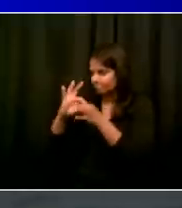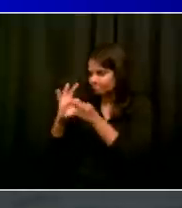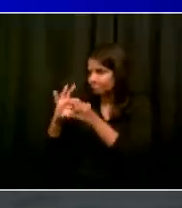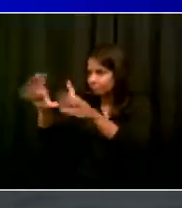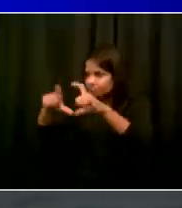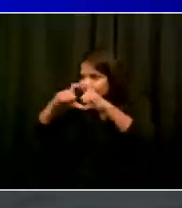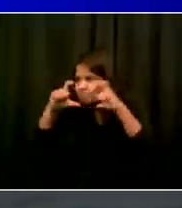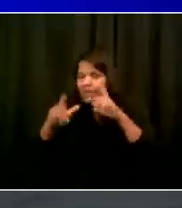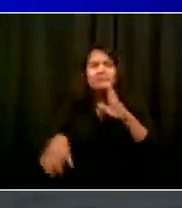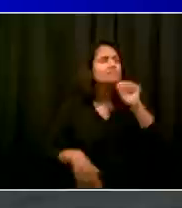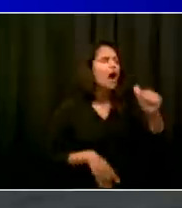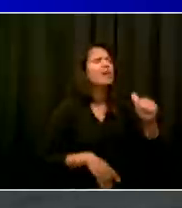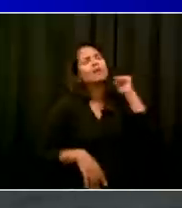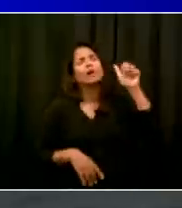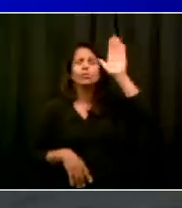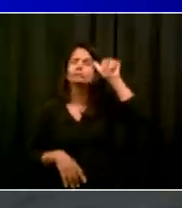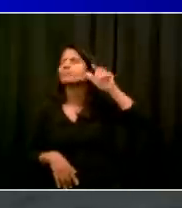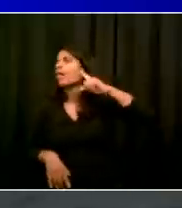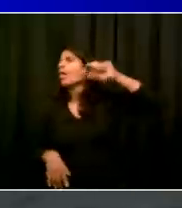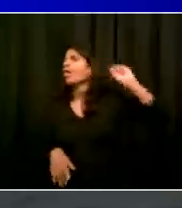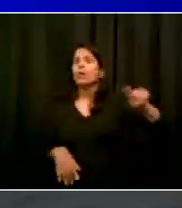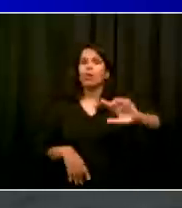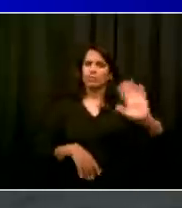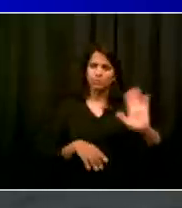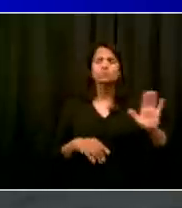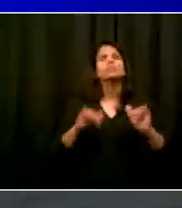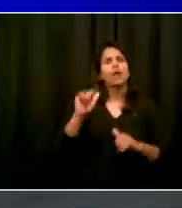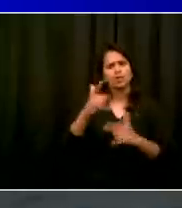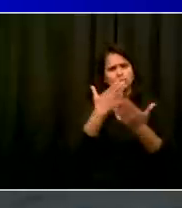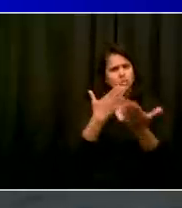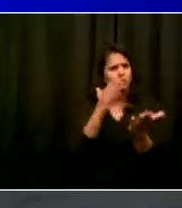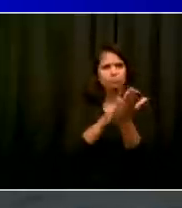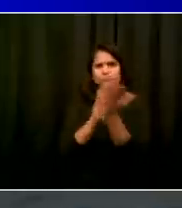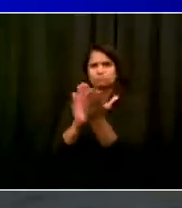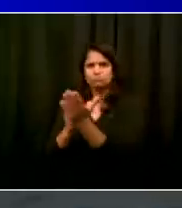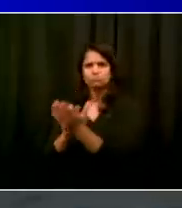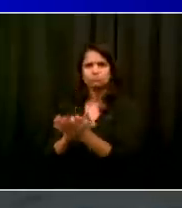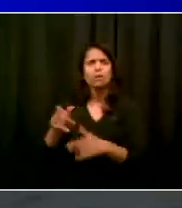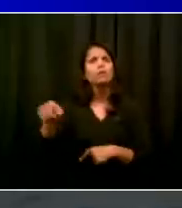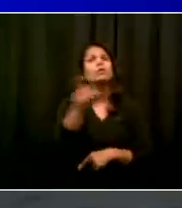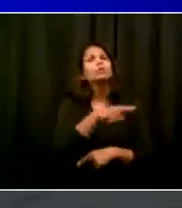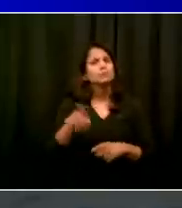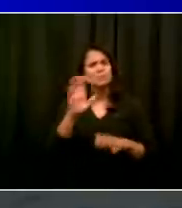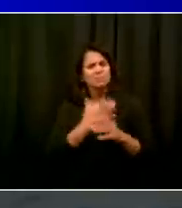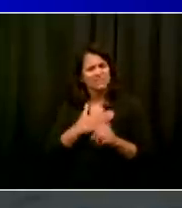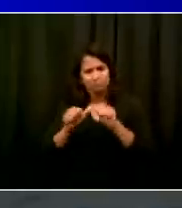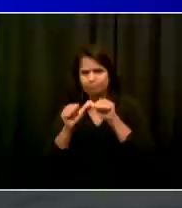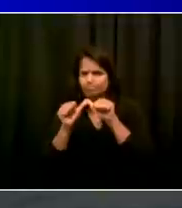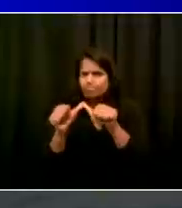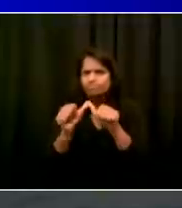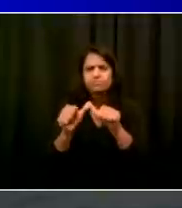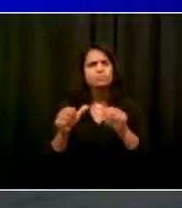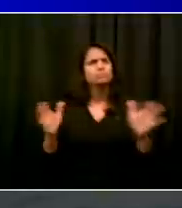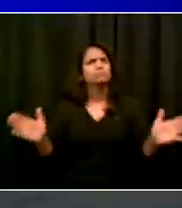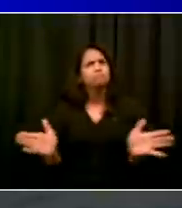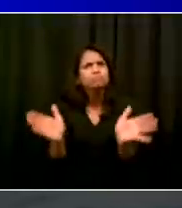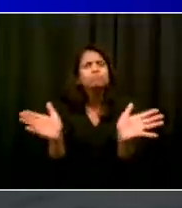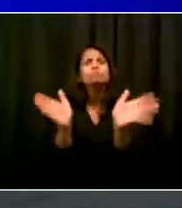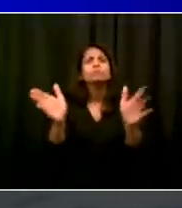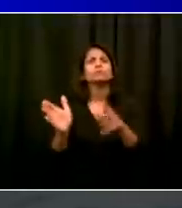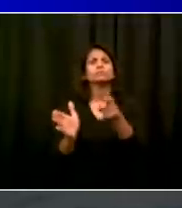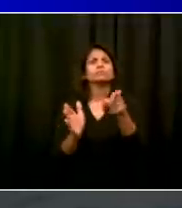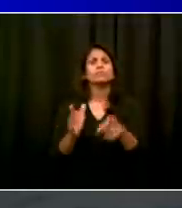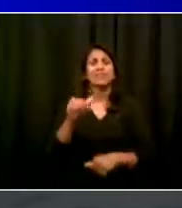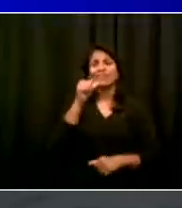needed. Sheriff's Department also yesterday visited over 130 non-public schools to ensure that